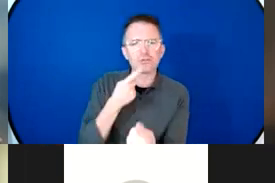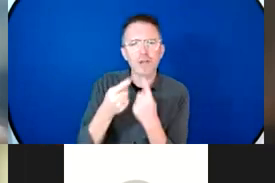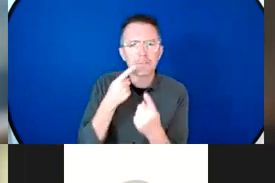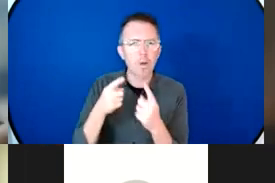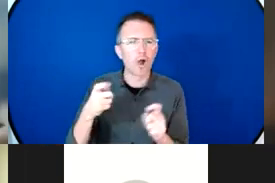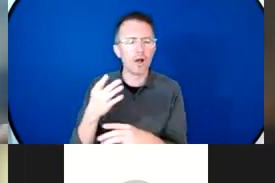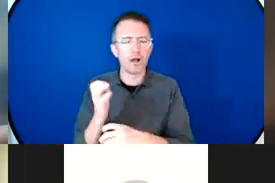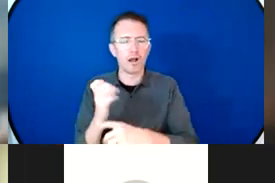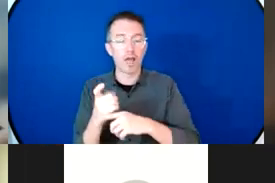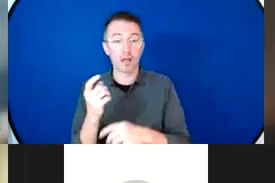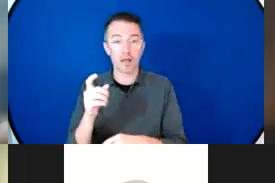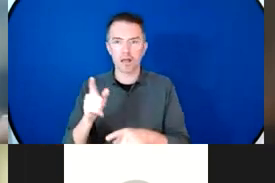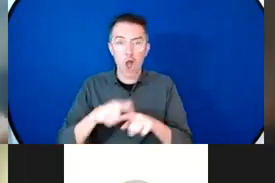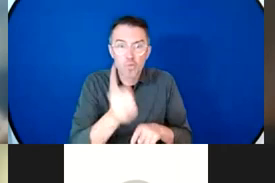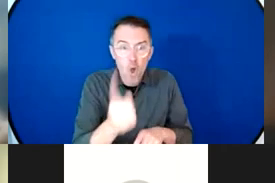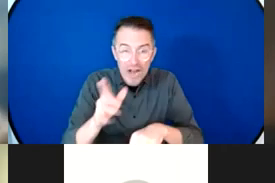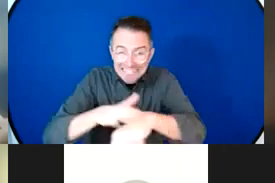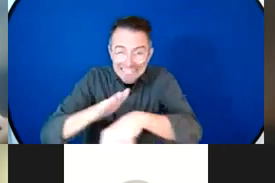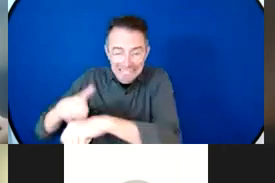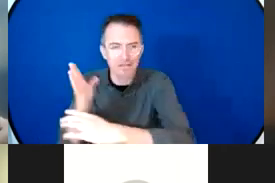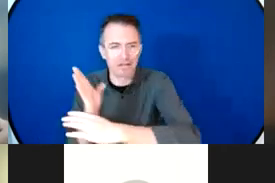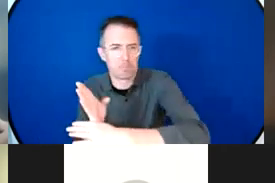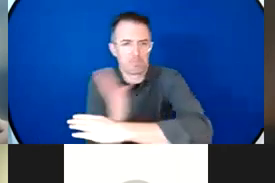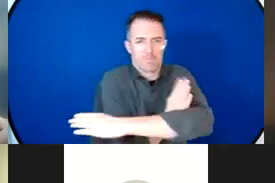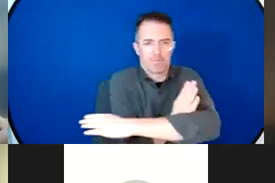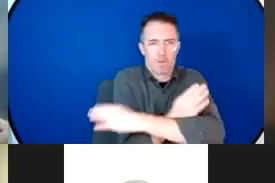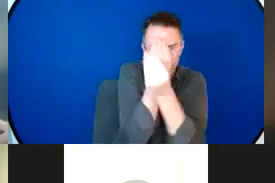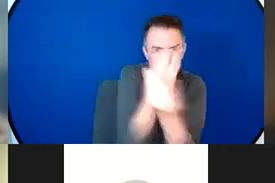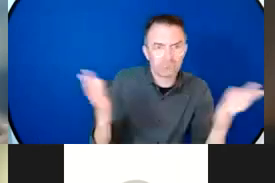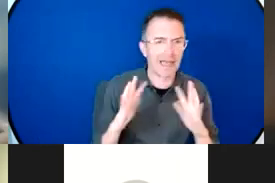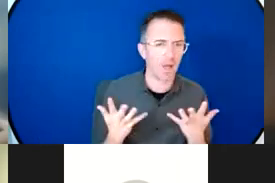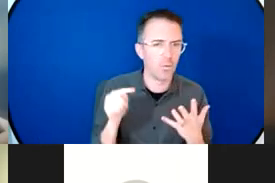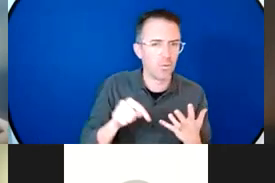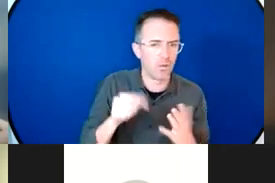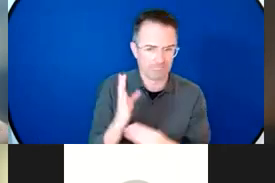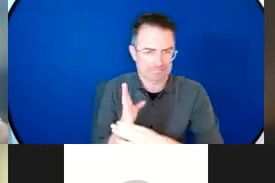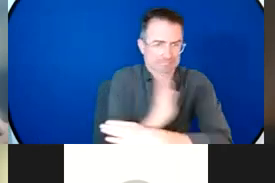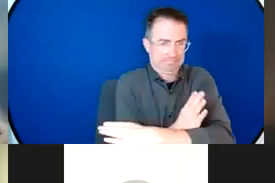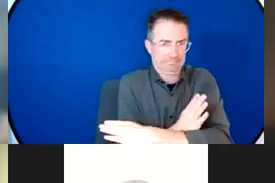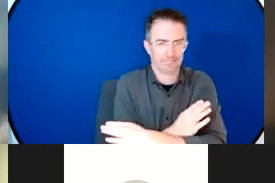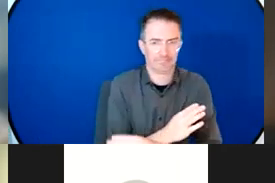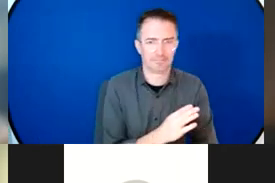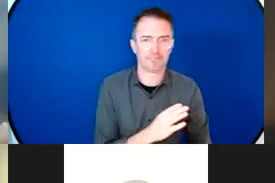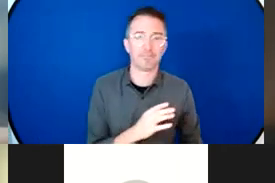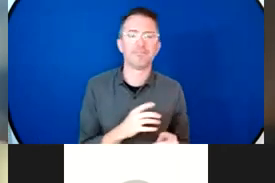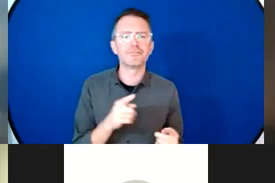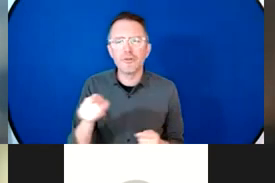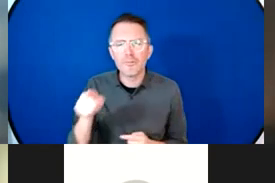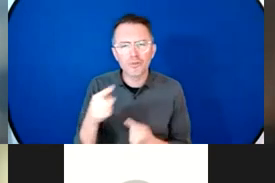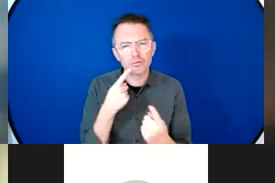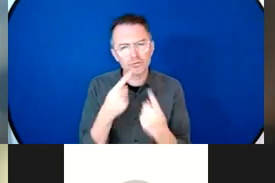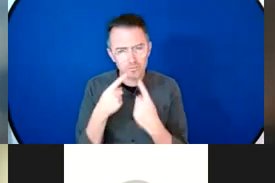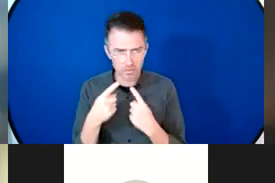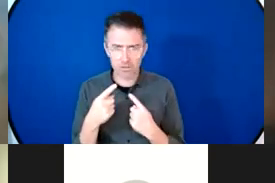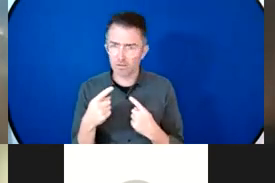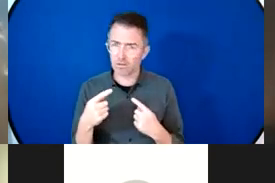what would you say would be a robust and gender sensitive emergency preparedness and response